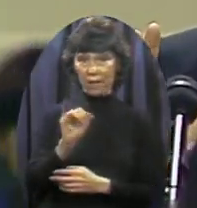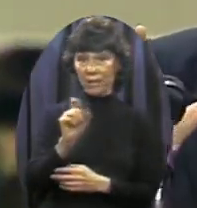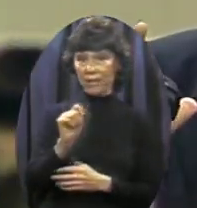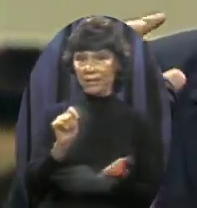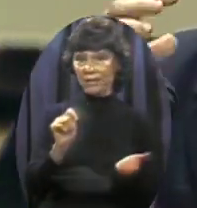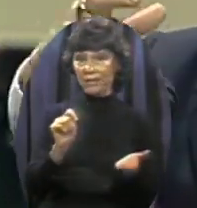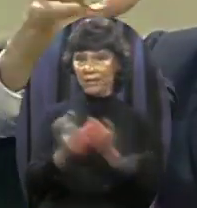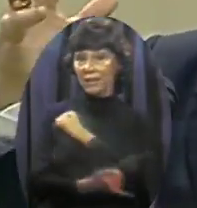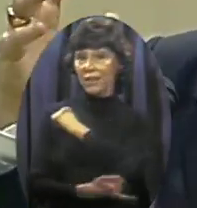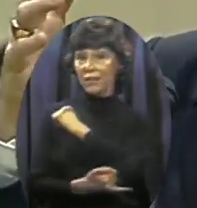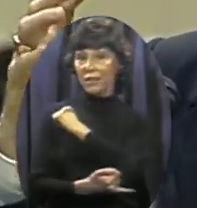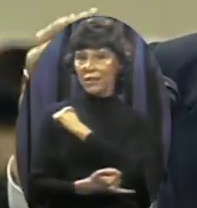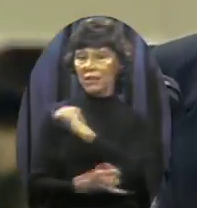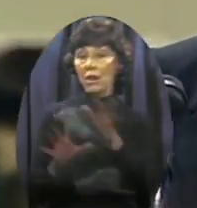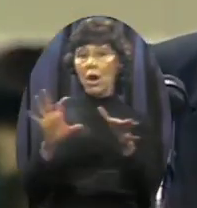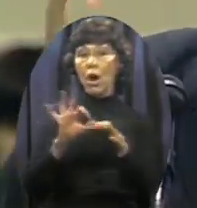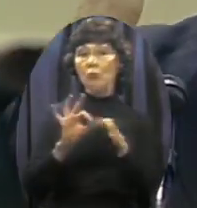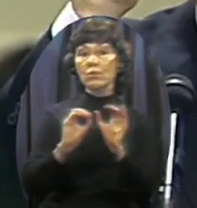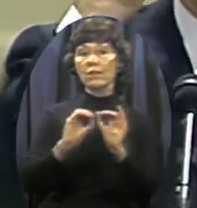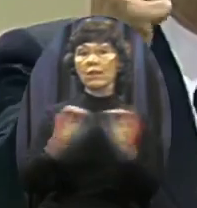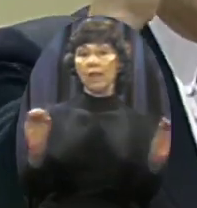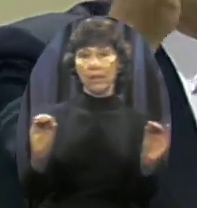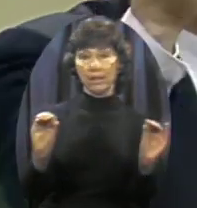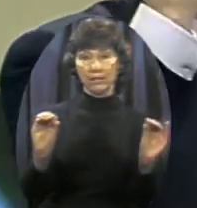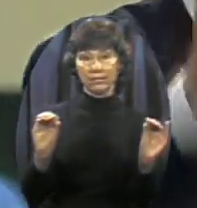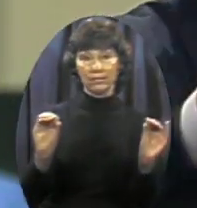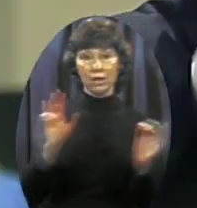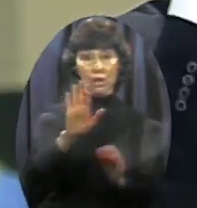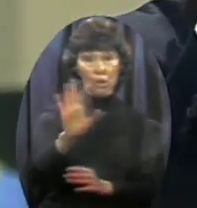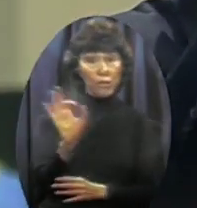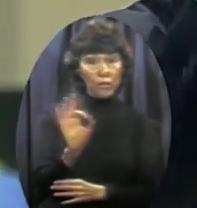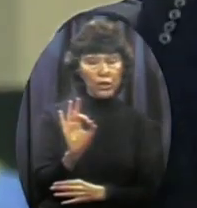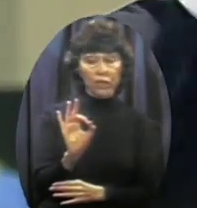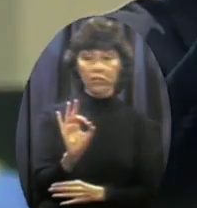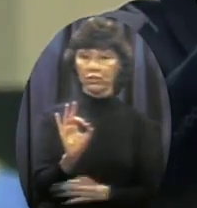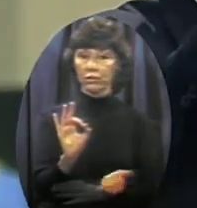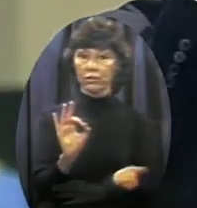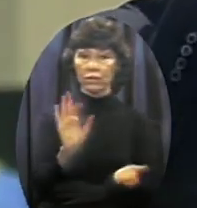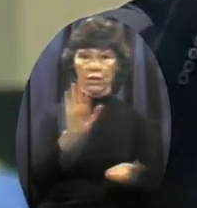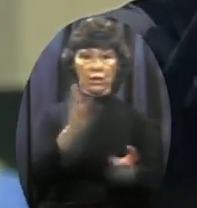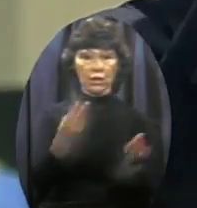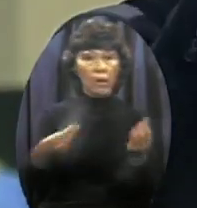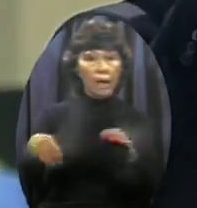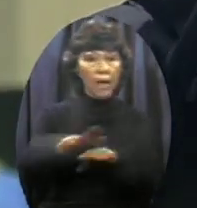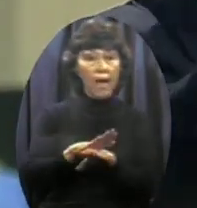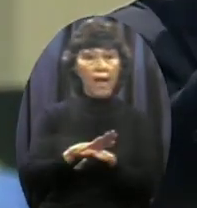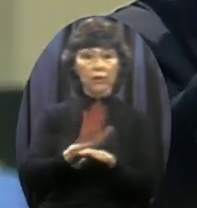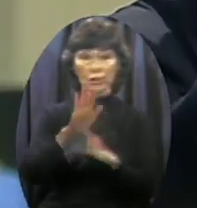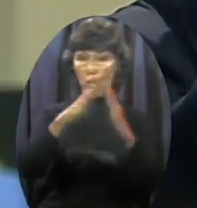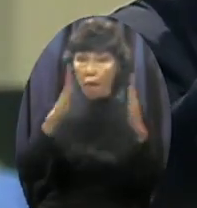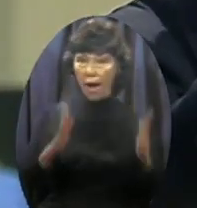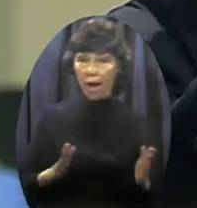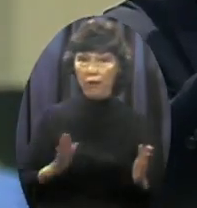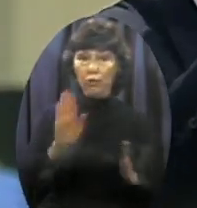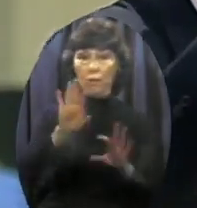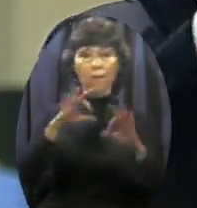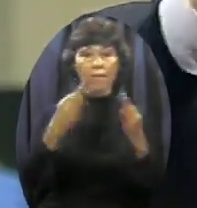you live Your belongings Your furnishings And you and your family Are all the property of that godless state